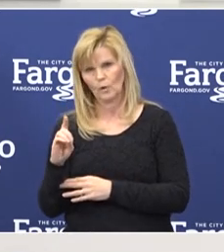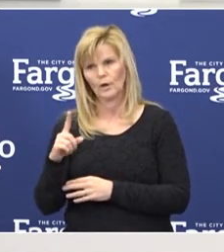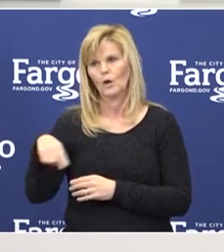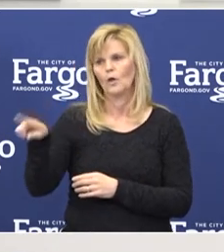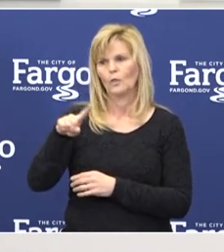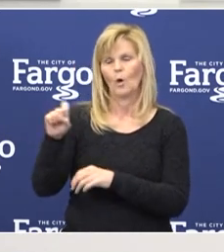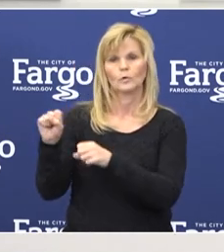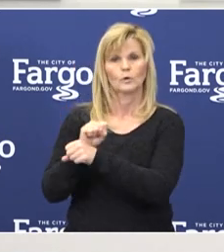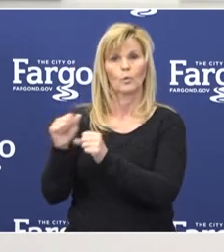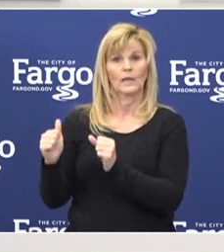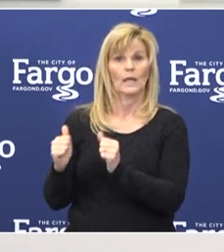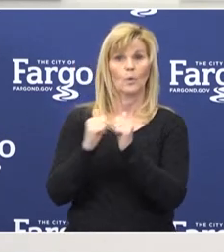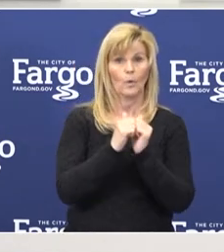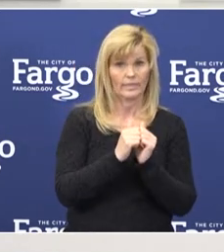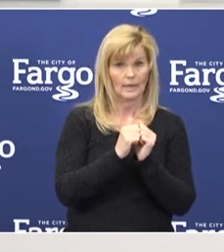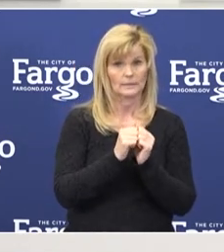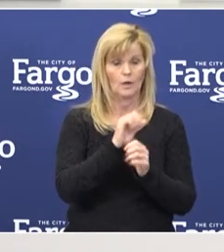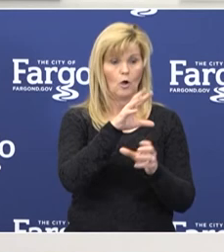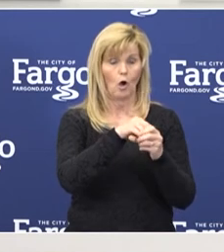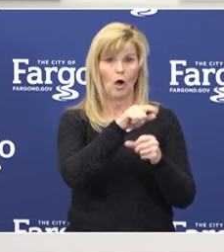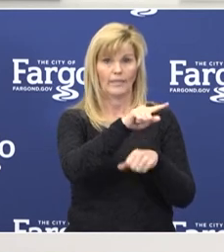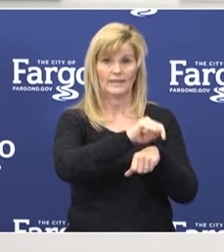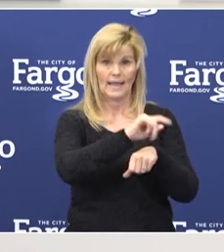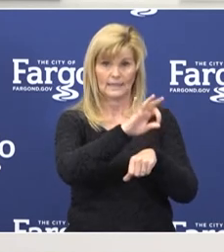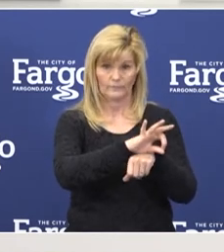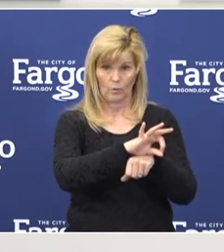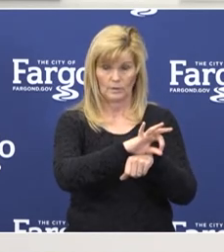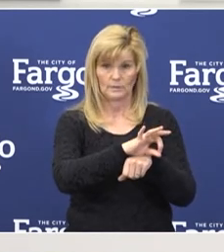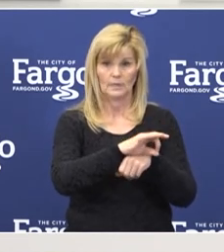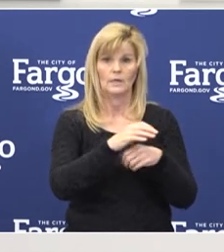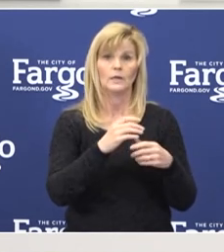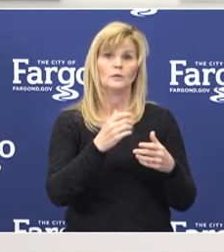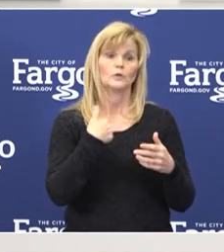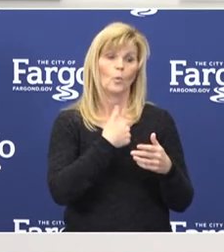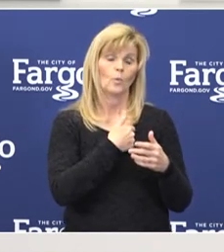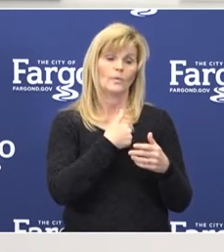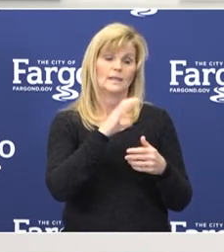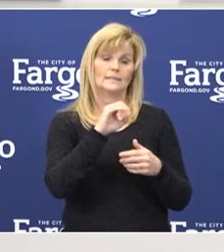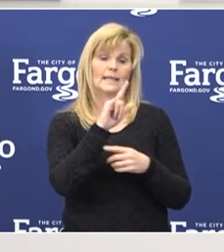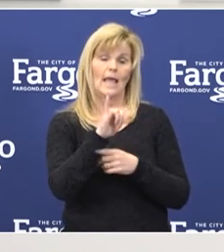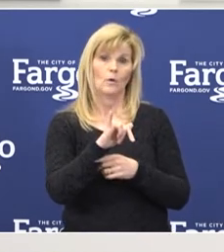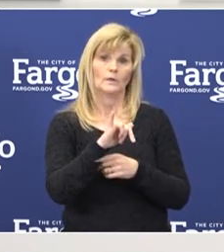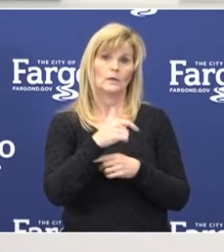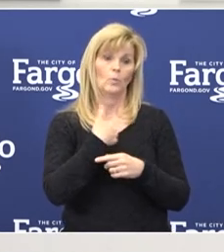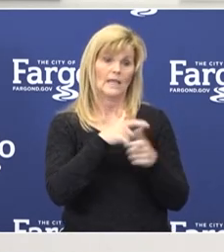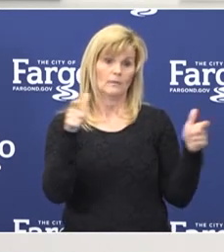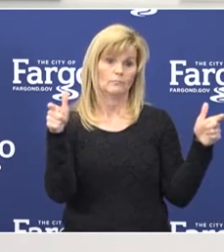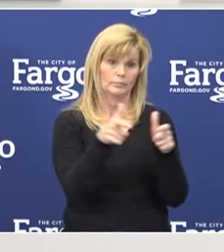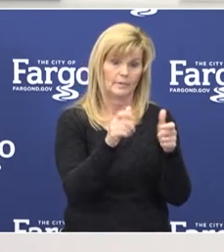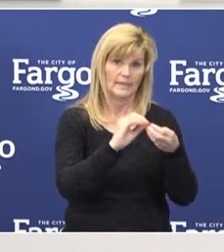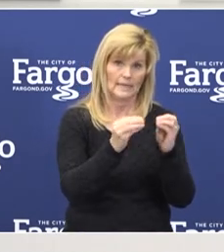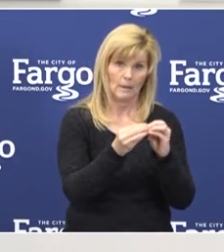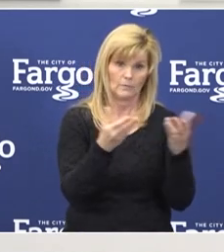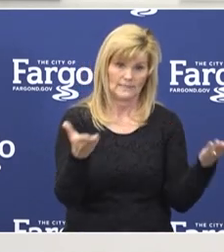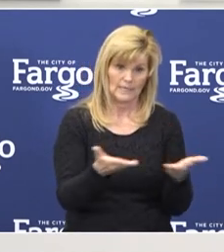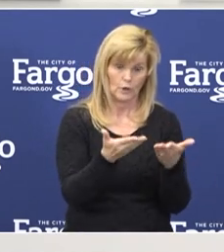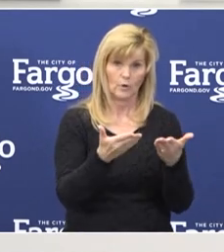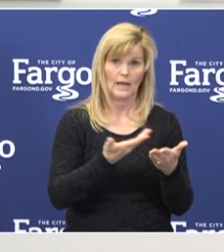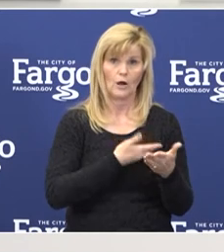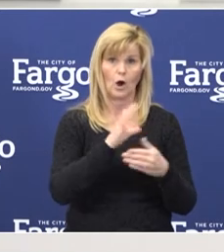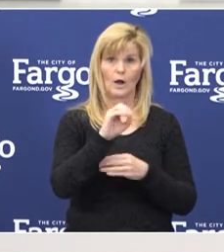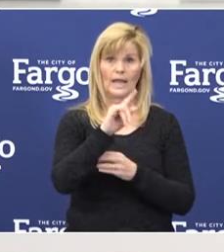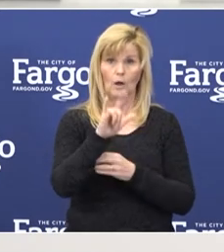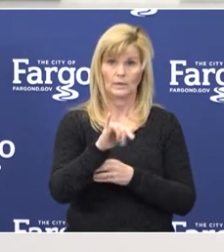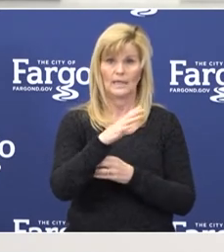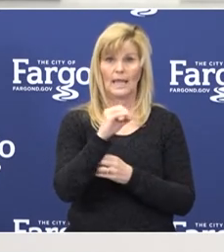working with us on this task force to get at this disease in our county in a faster fashion and in our valley. So thank you very